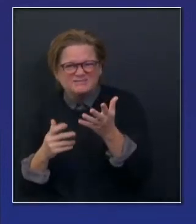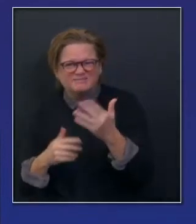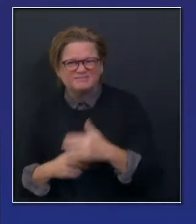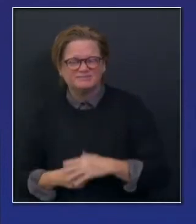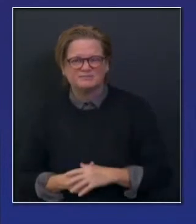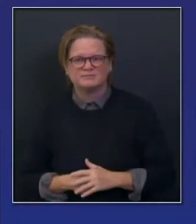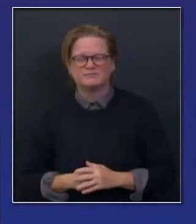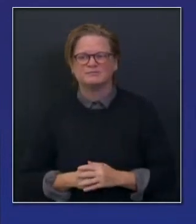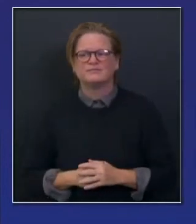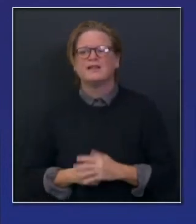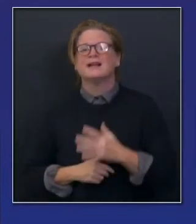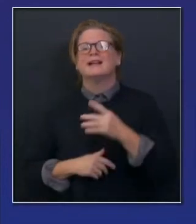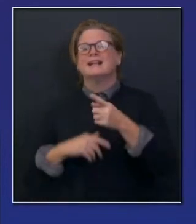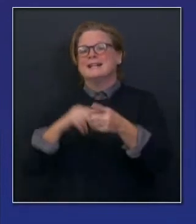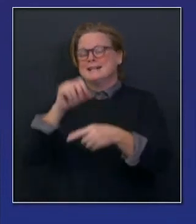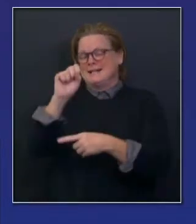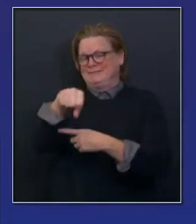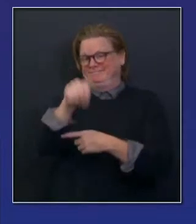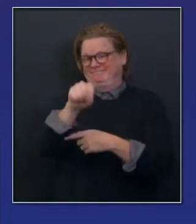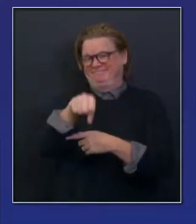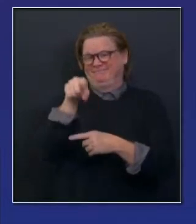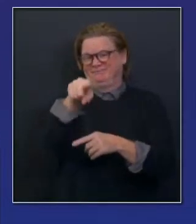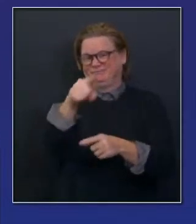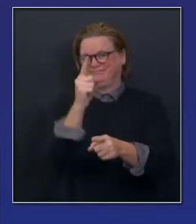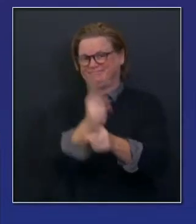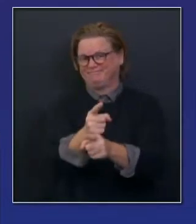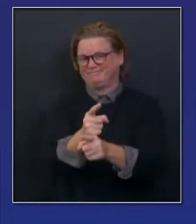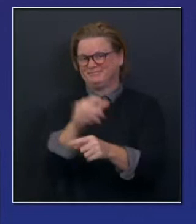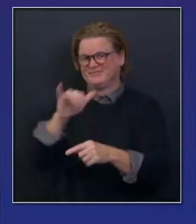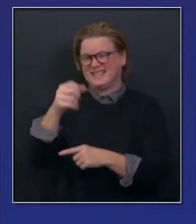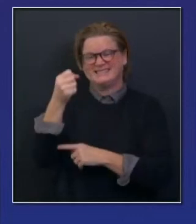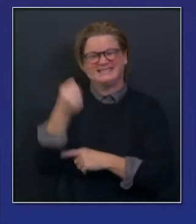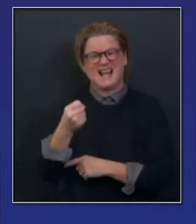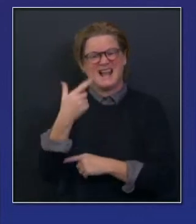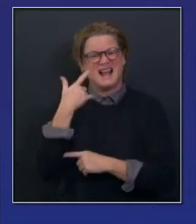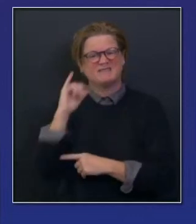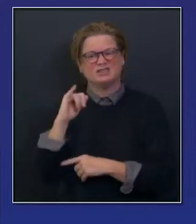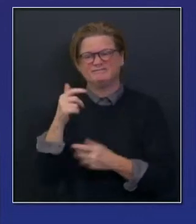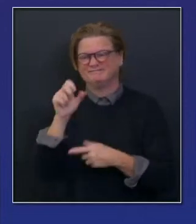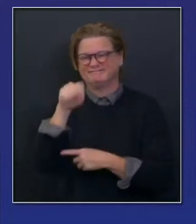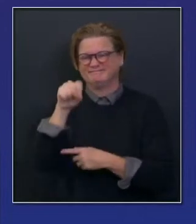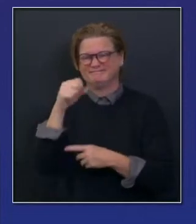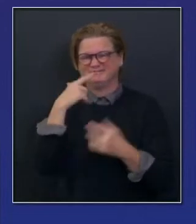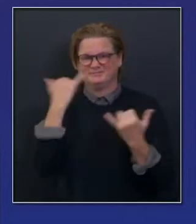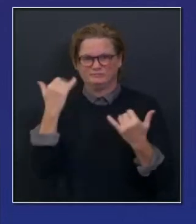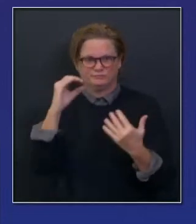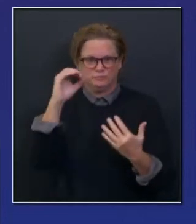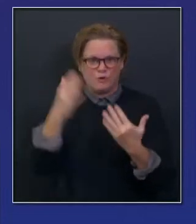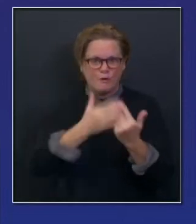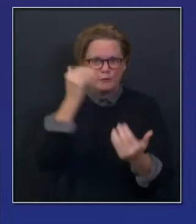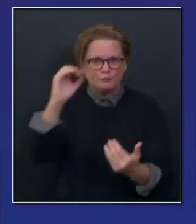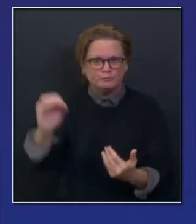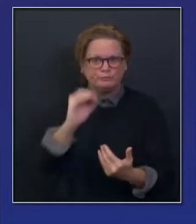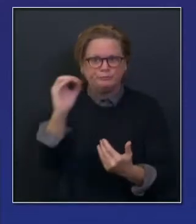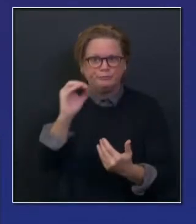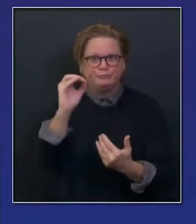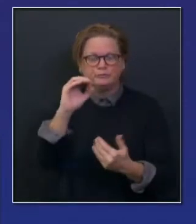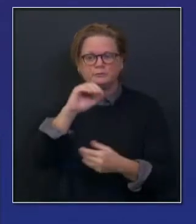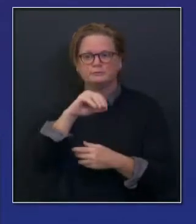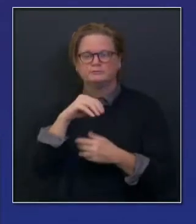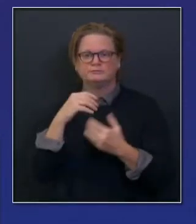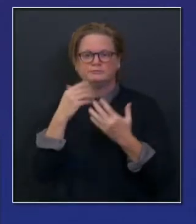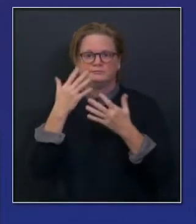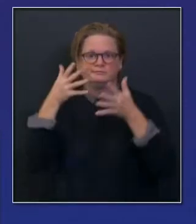with their current ICU capacity. Again, this number changes on the hour, not just by the day. So this is a snapshot